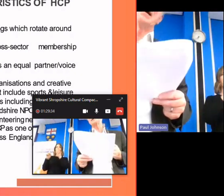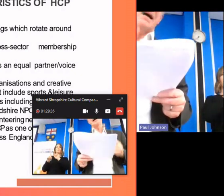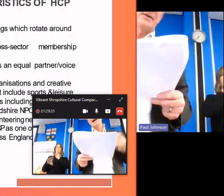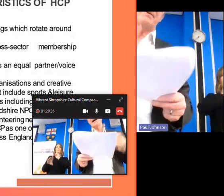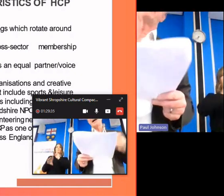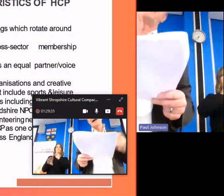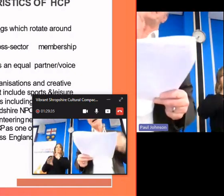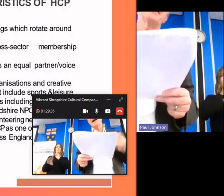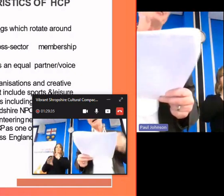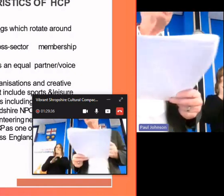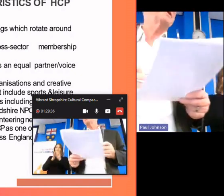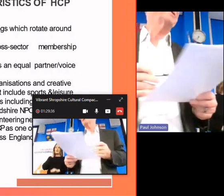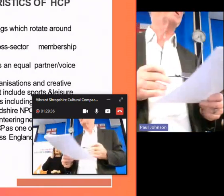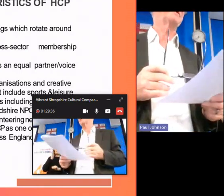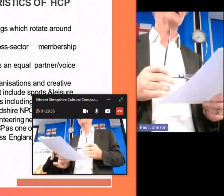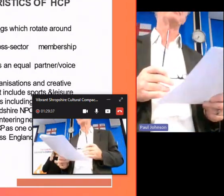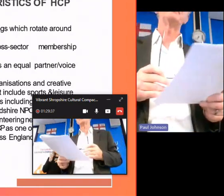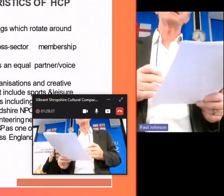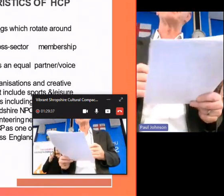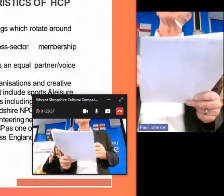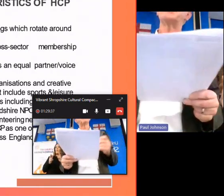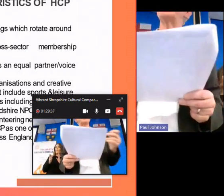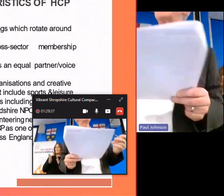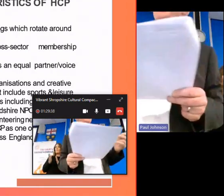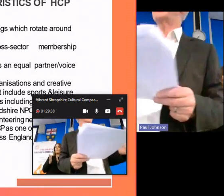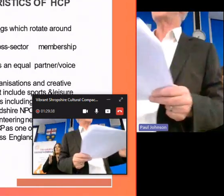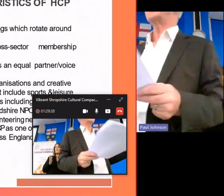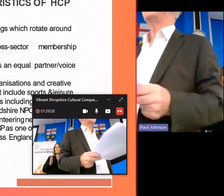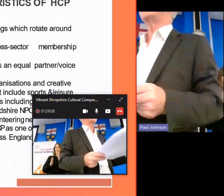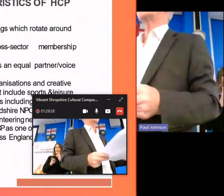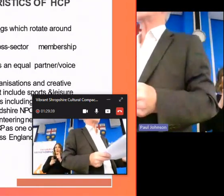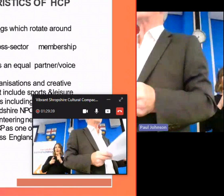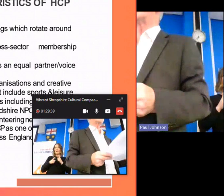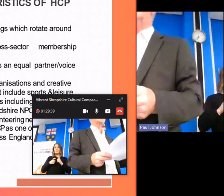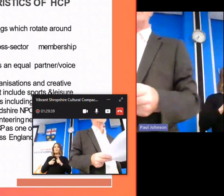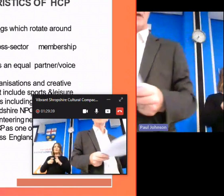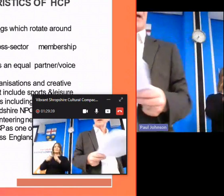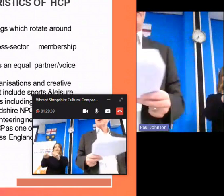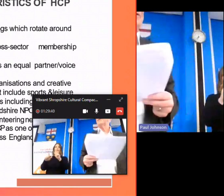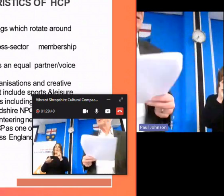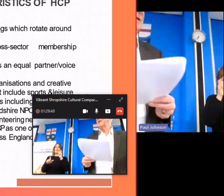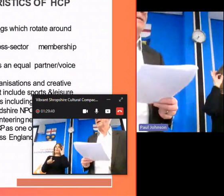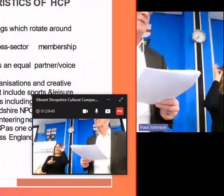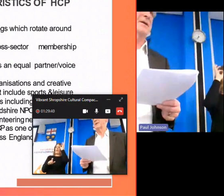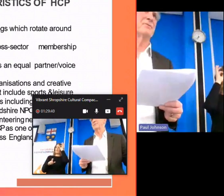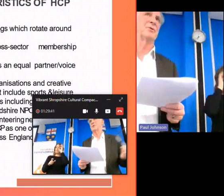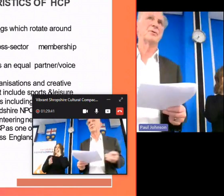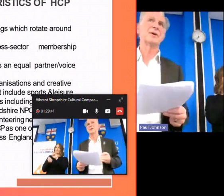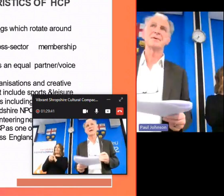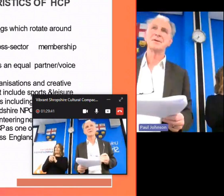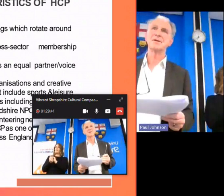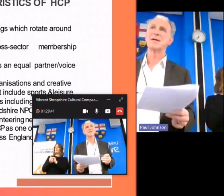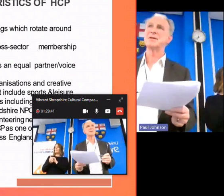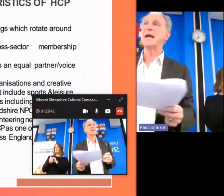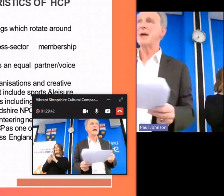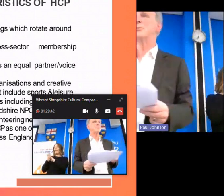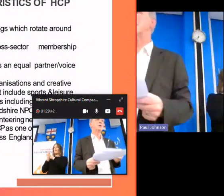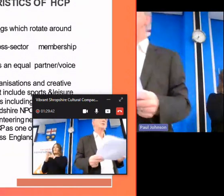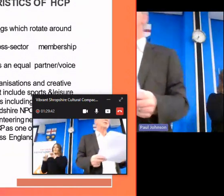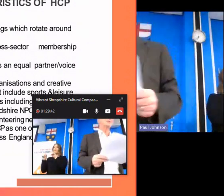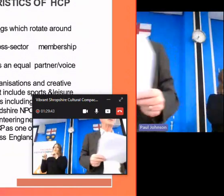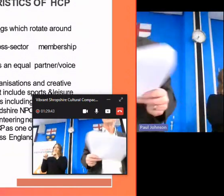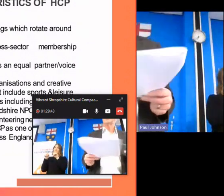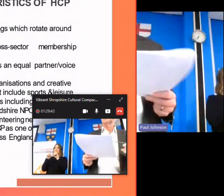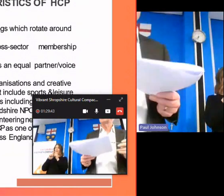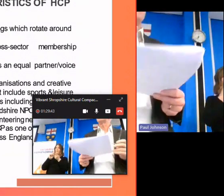started and obviously the hope is that they will be able to retain that talent in this county herefordshire like many rural counties actually